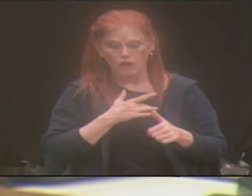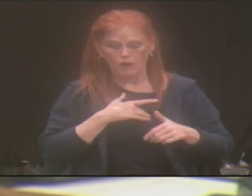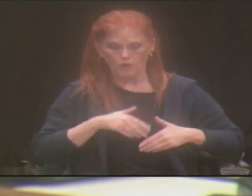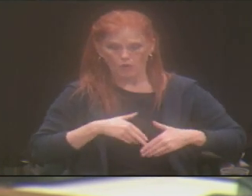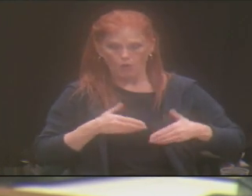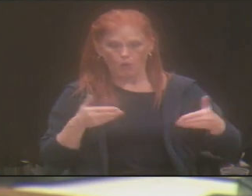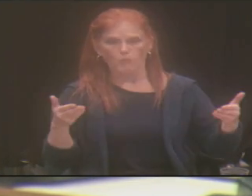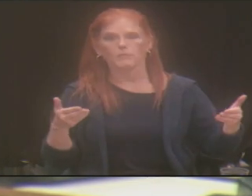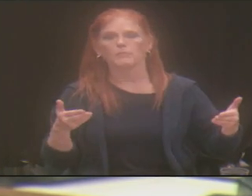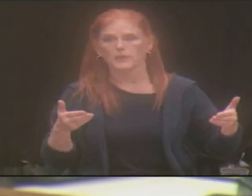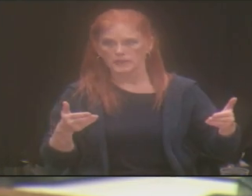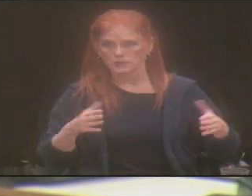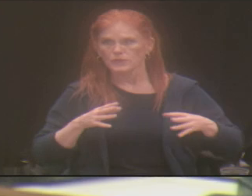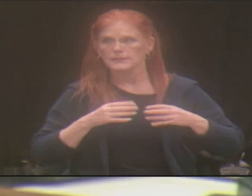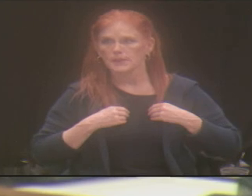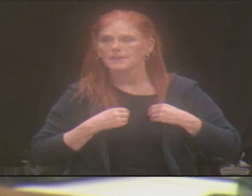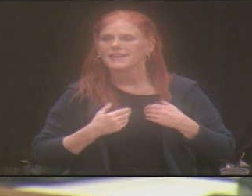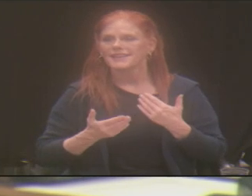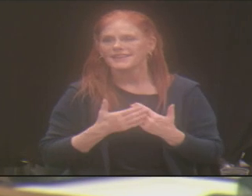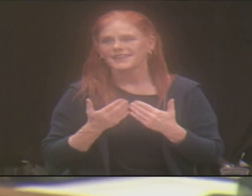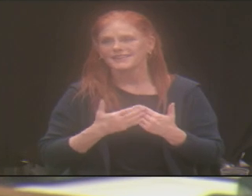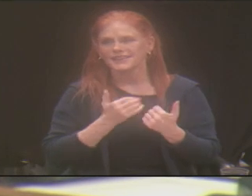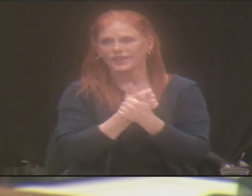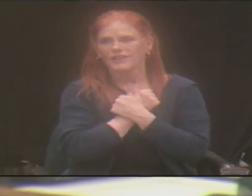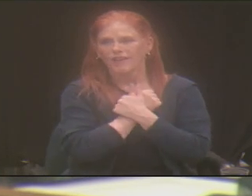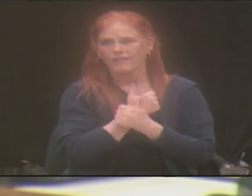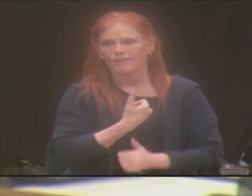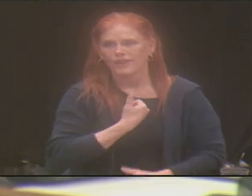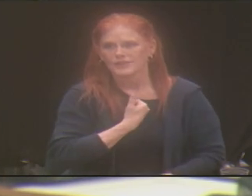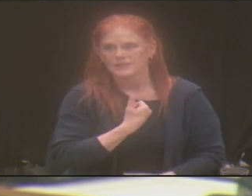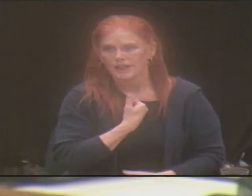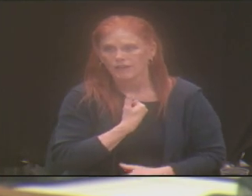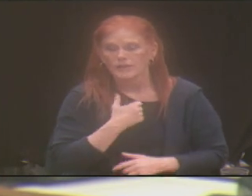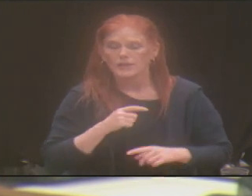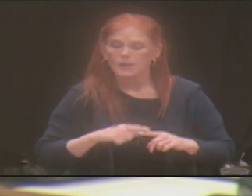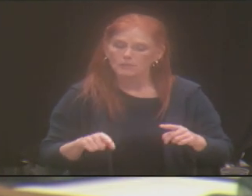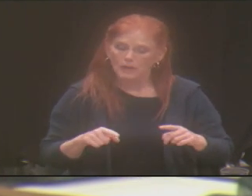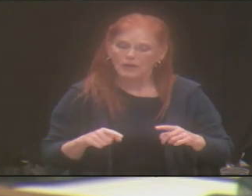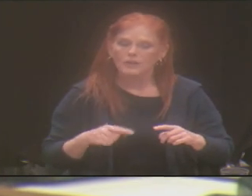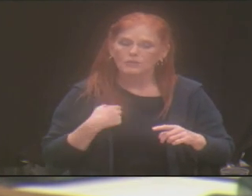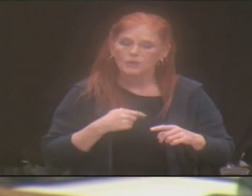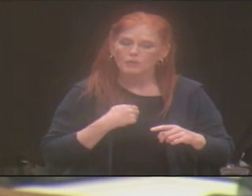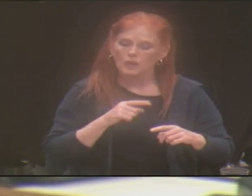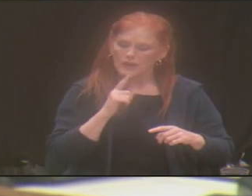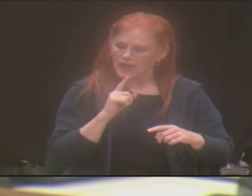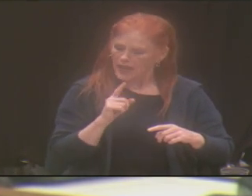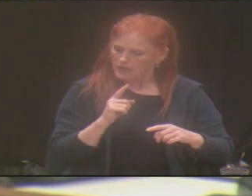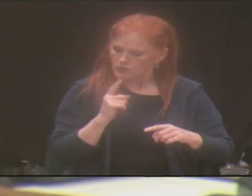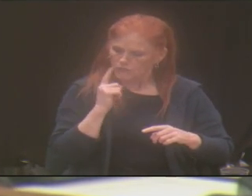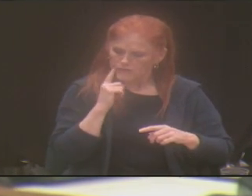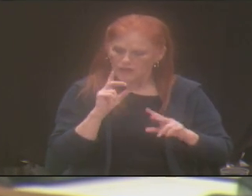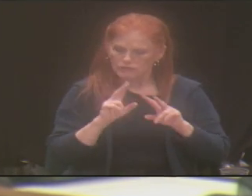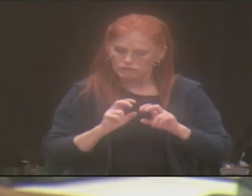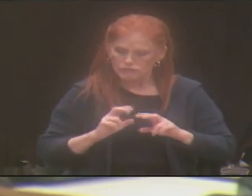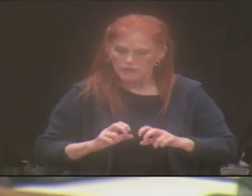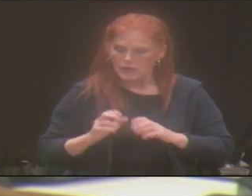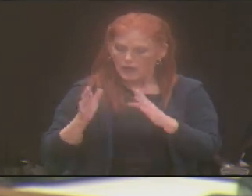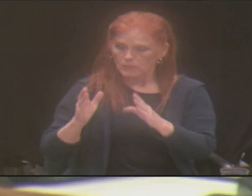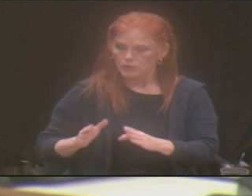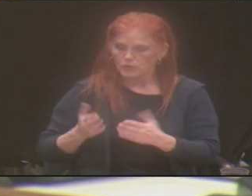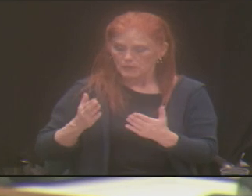it's easy to love ourselves, right? But we had to look at what does it mean to love the unlovable,